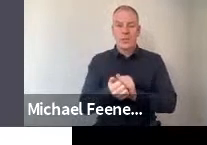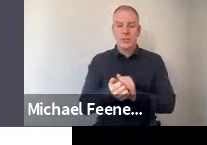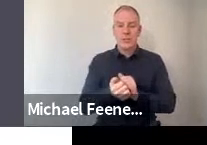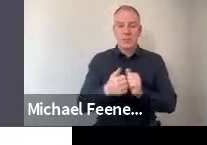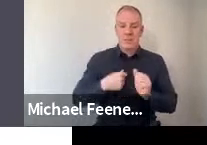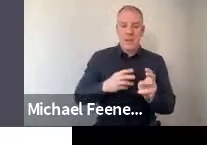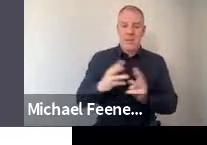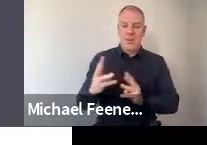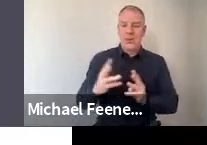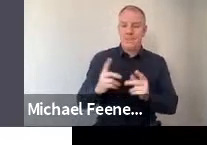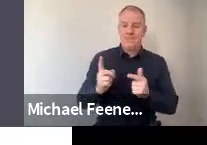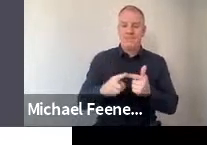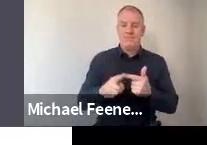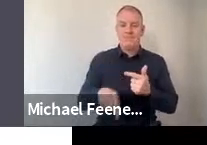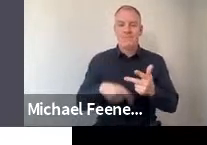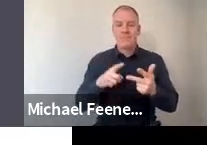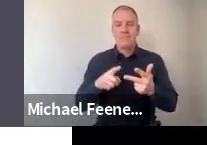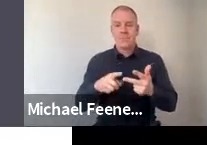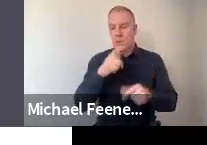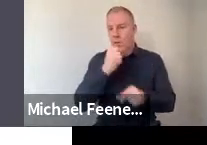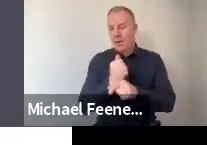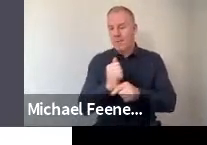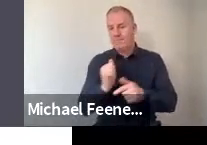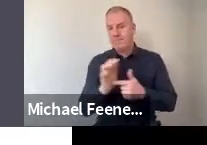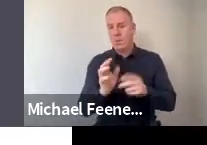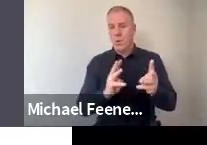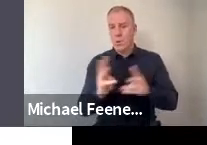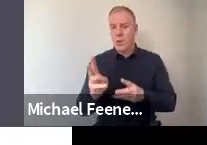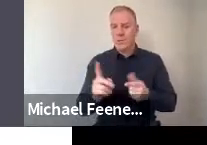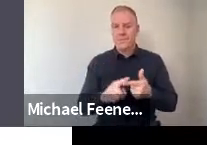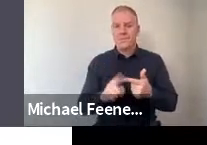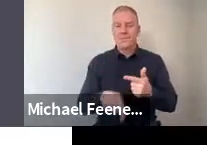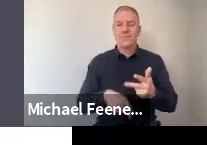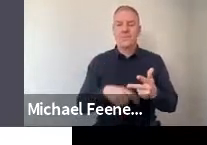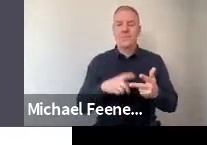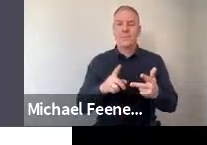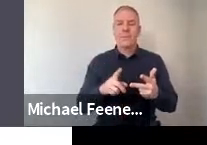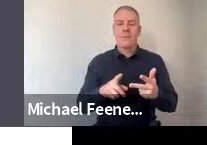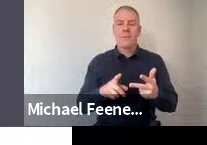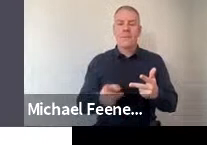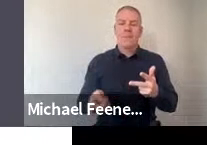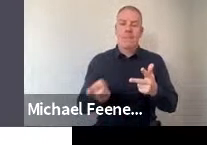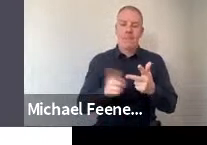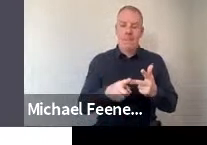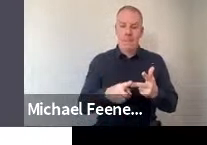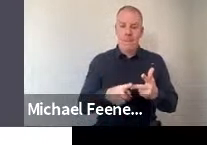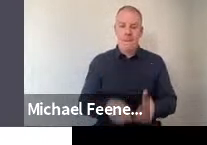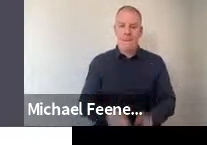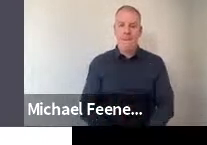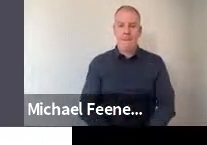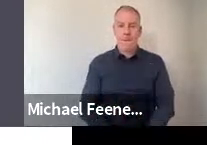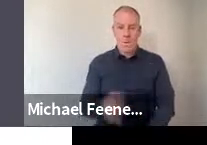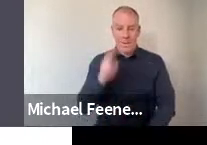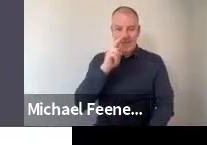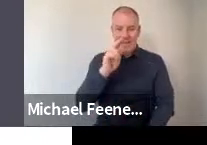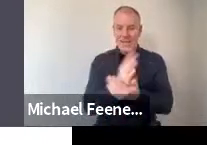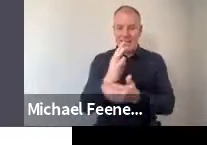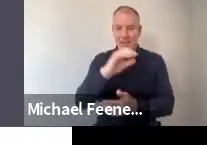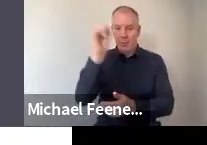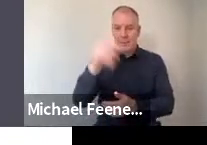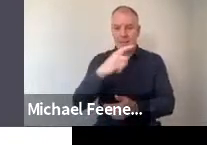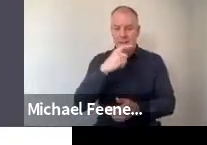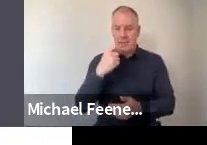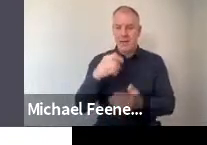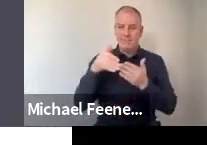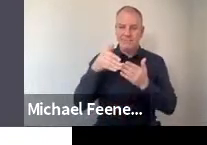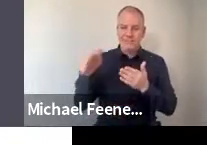their situation in terms of their work. And then you can see 19% have been laid